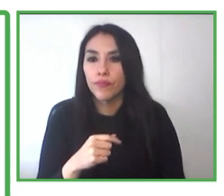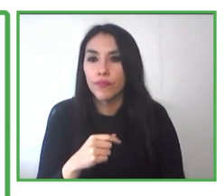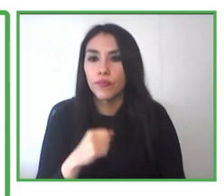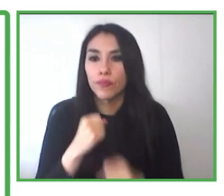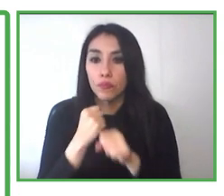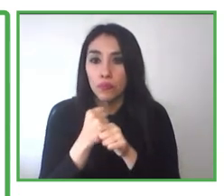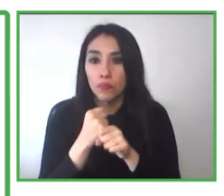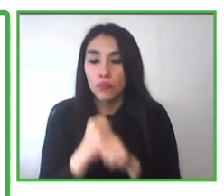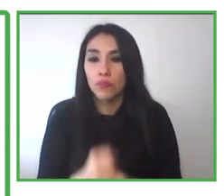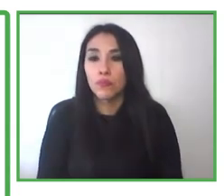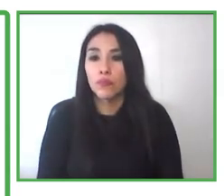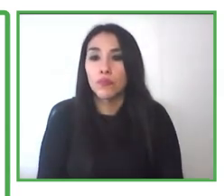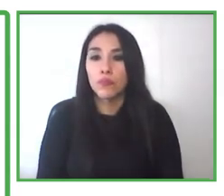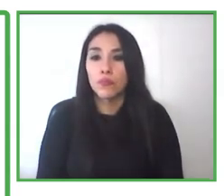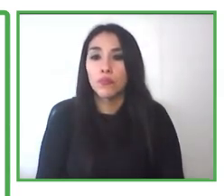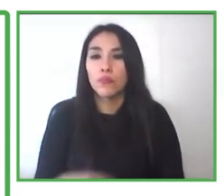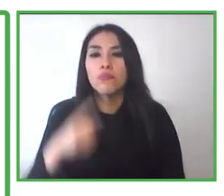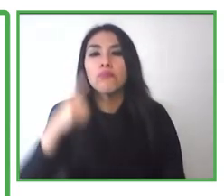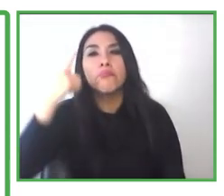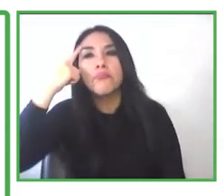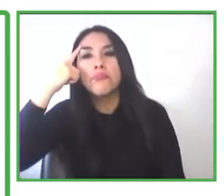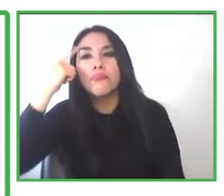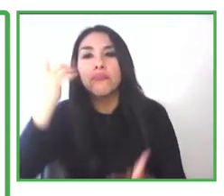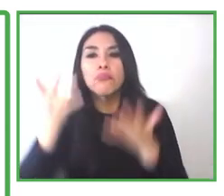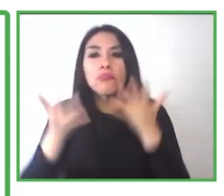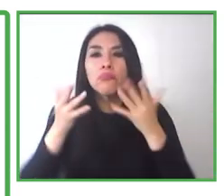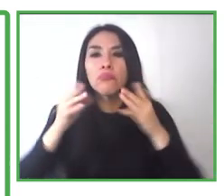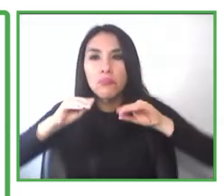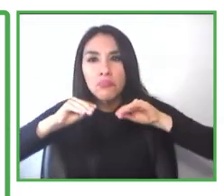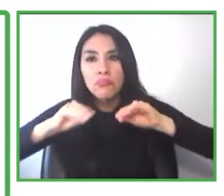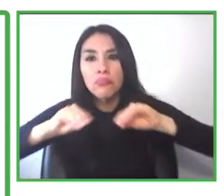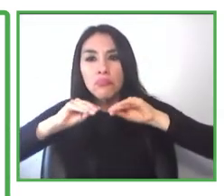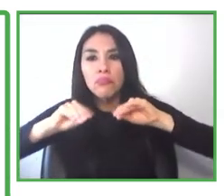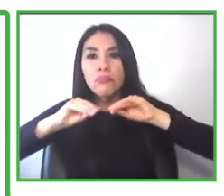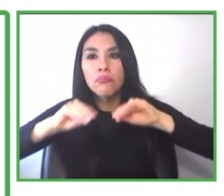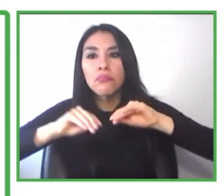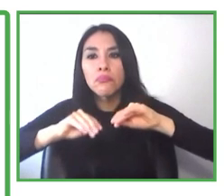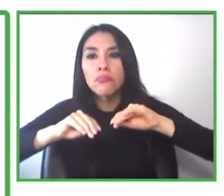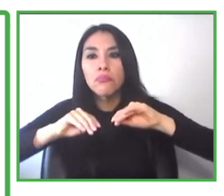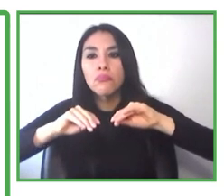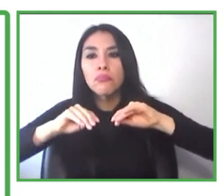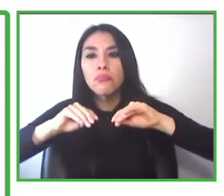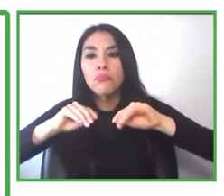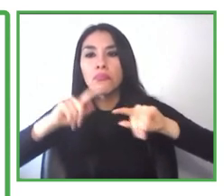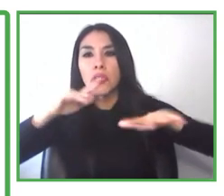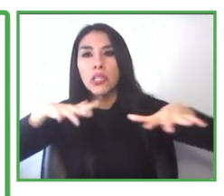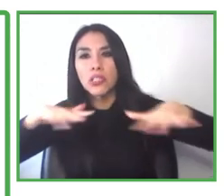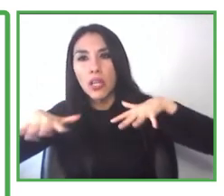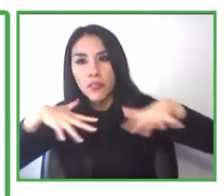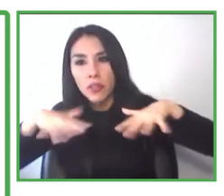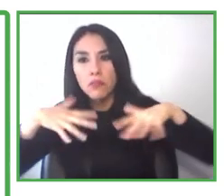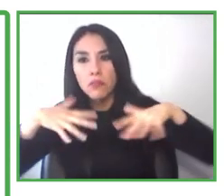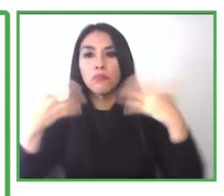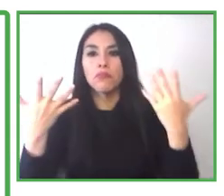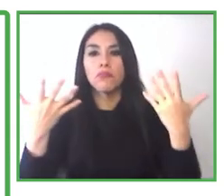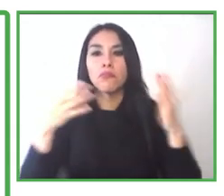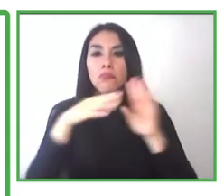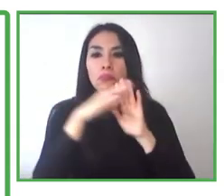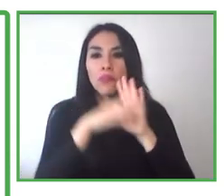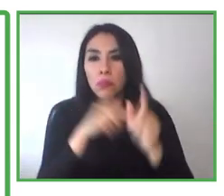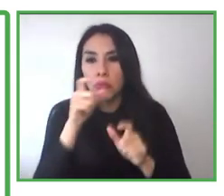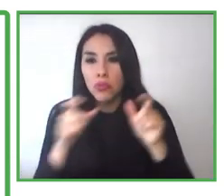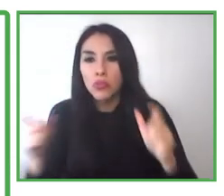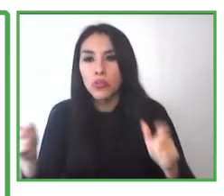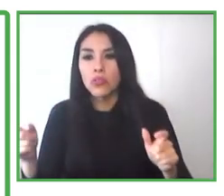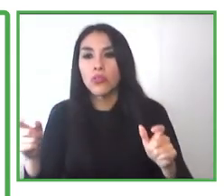inclusion. where we gave a talk and we presented all the